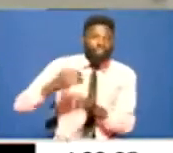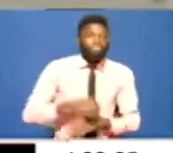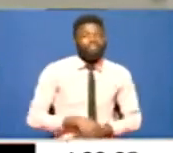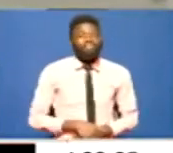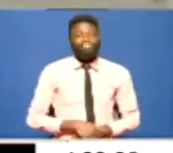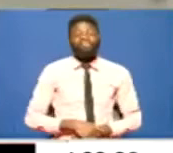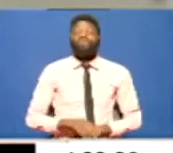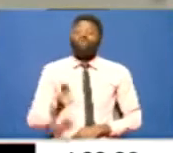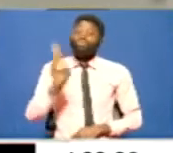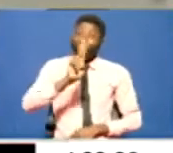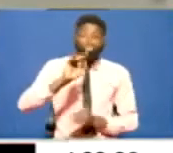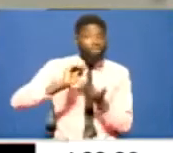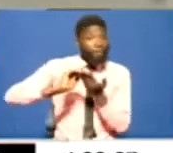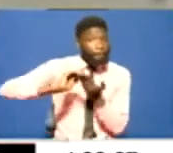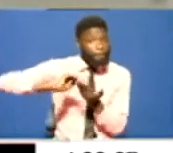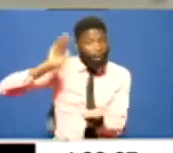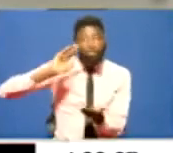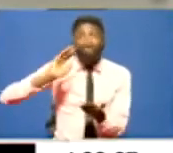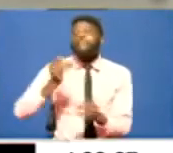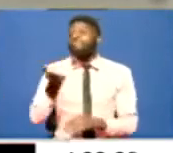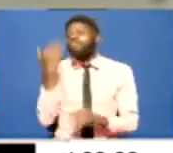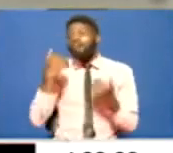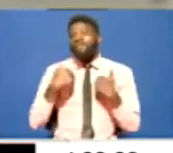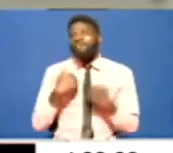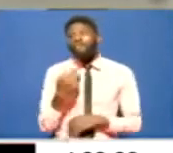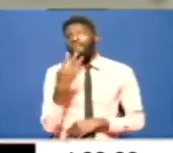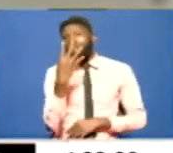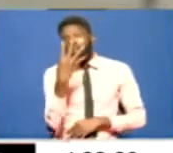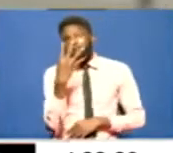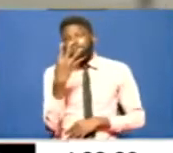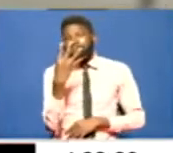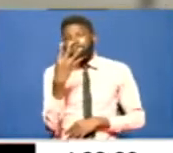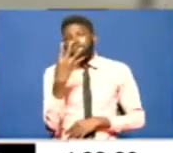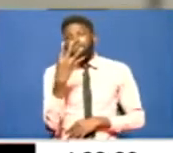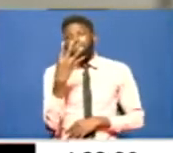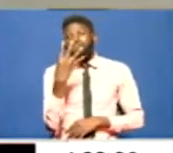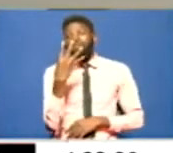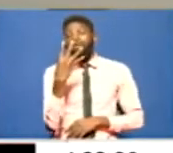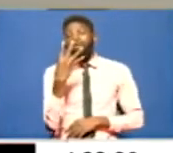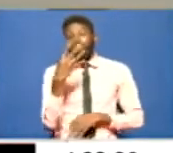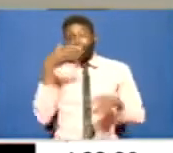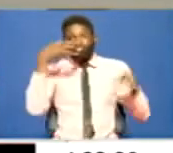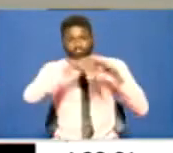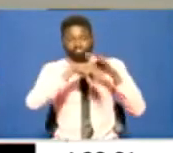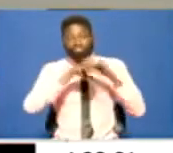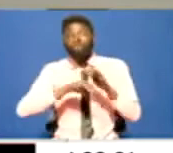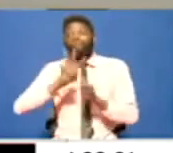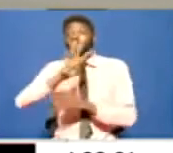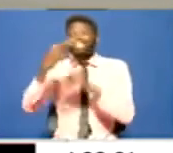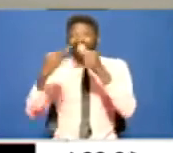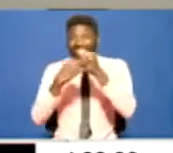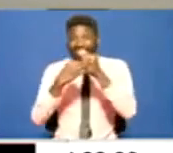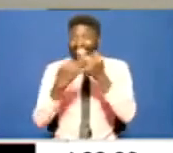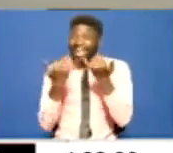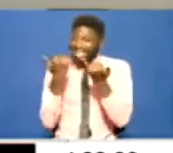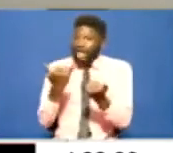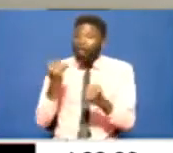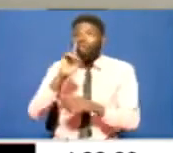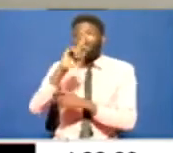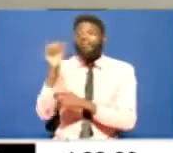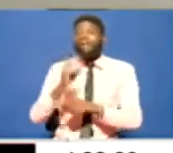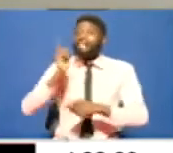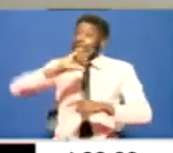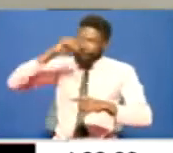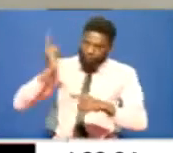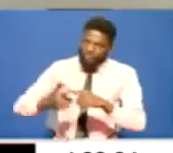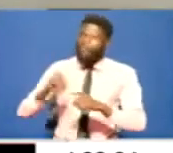Like I had four sacks of 48 pieces and so far now, zimeisha within a month. Kwa